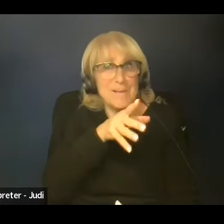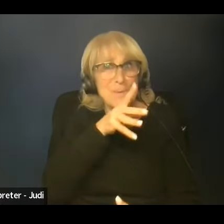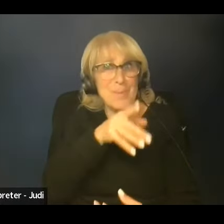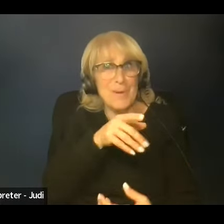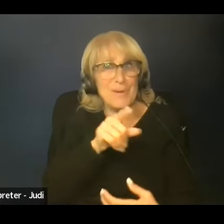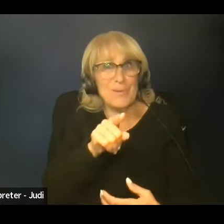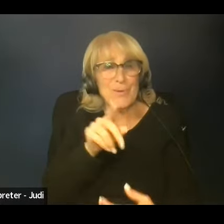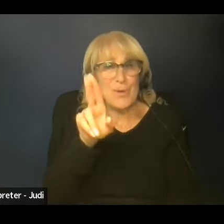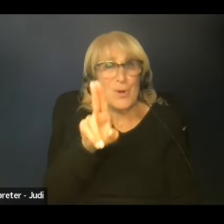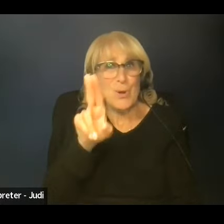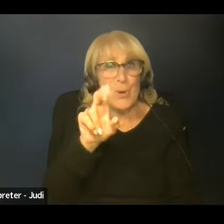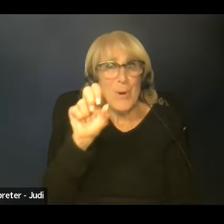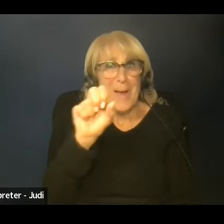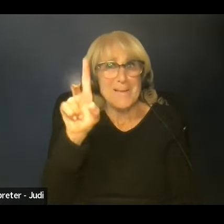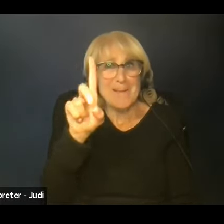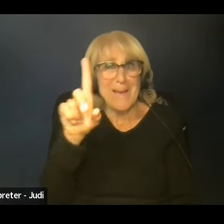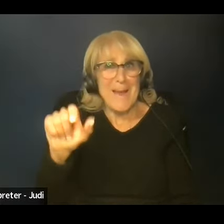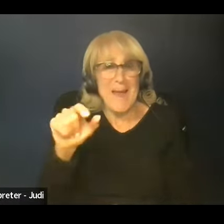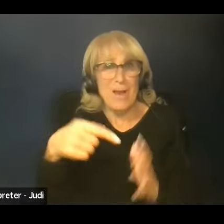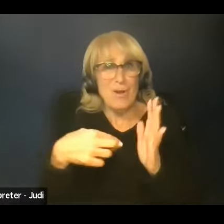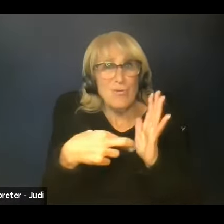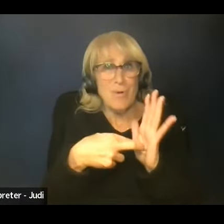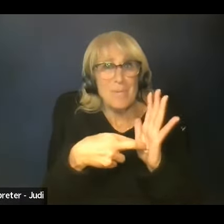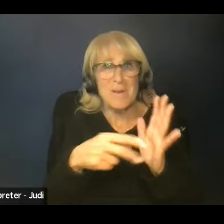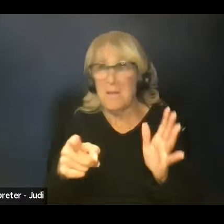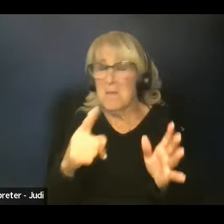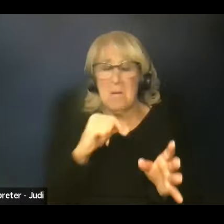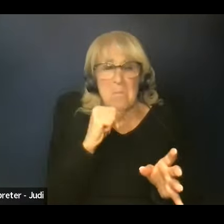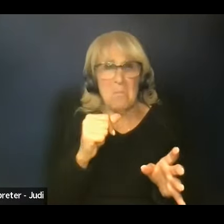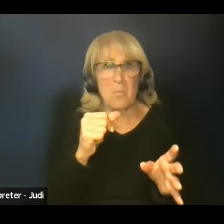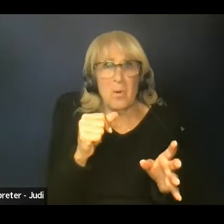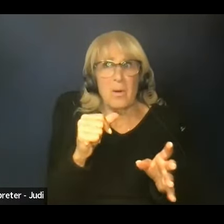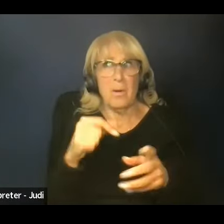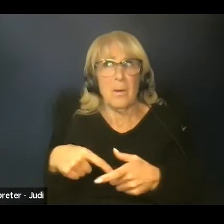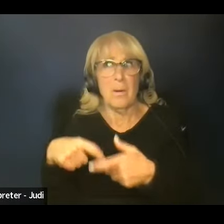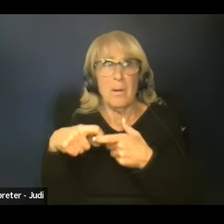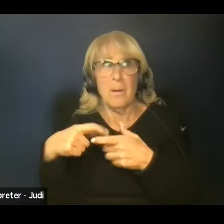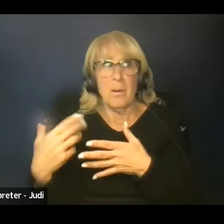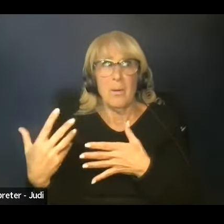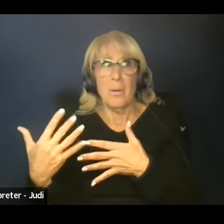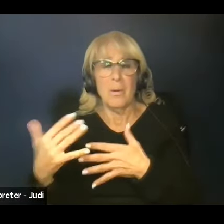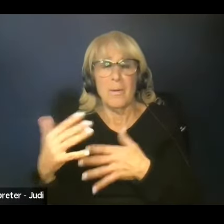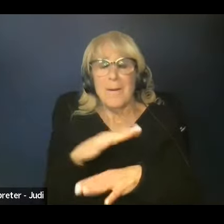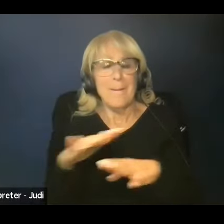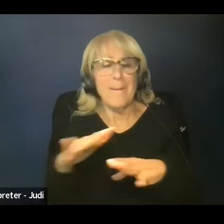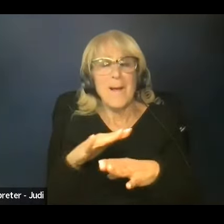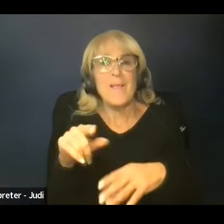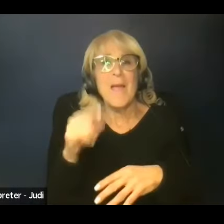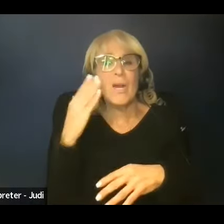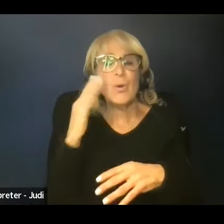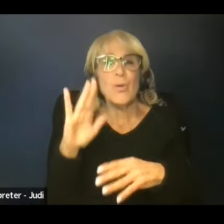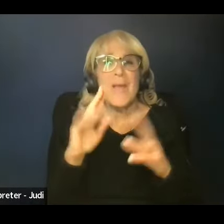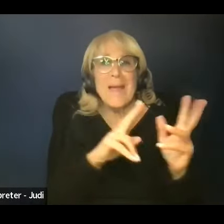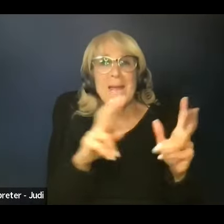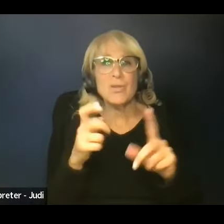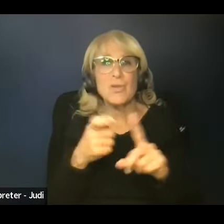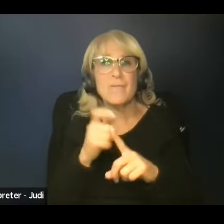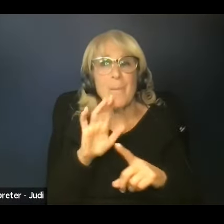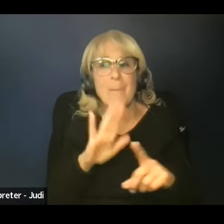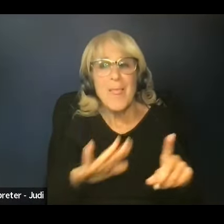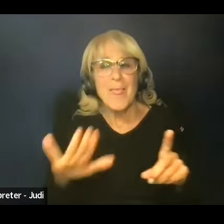representatives. Like they were, they were not hesitating because they knew that their issues from their communities were real.